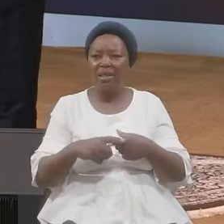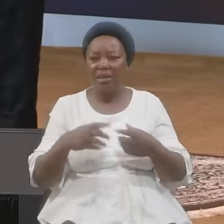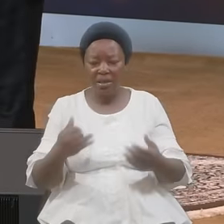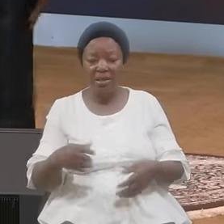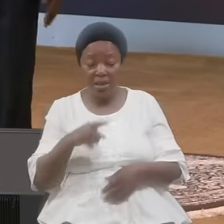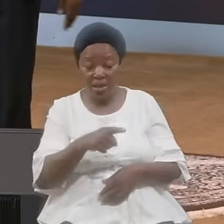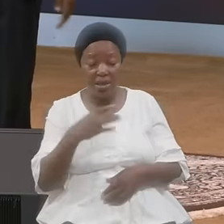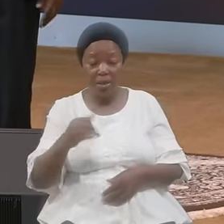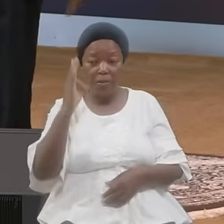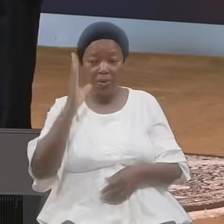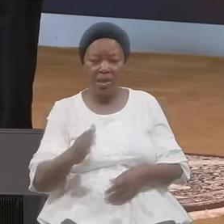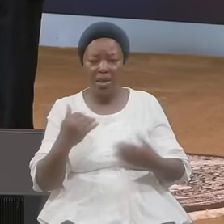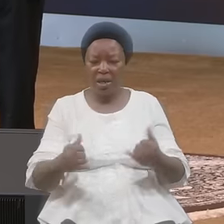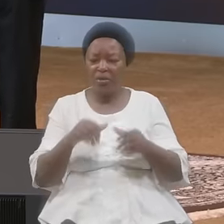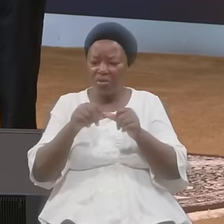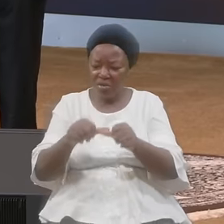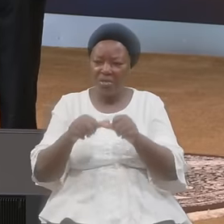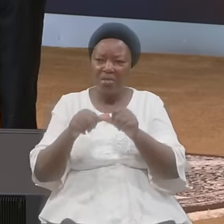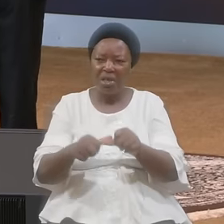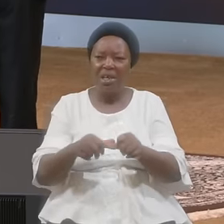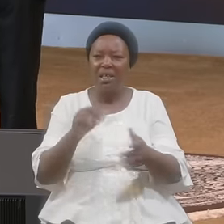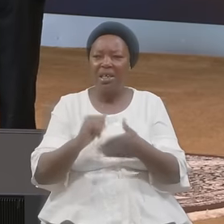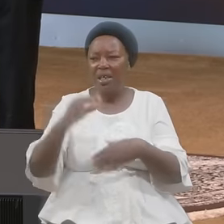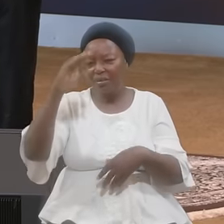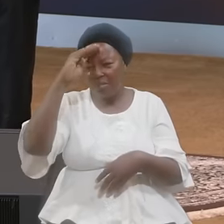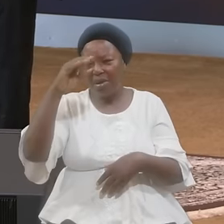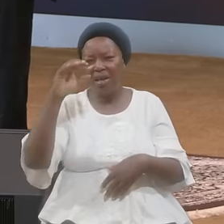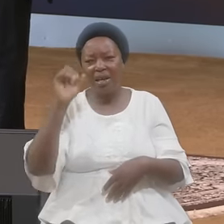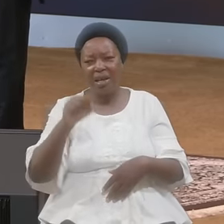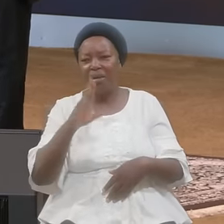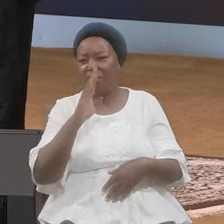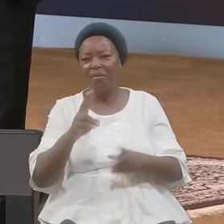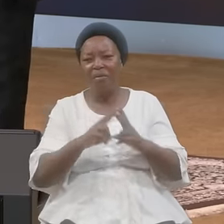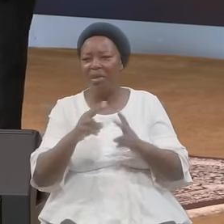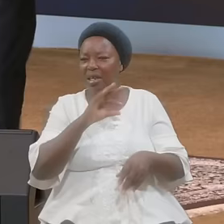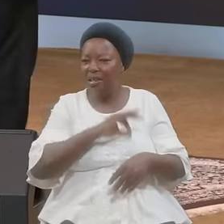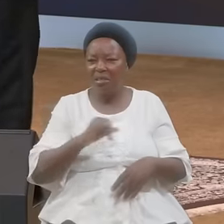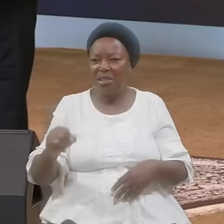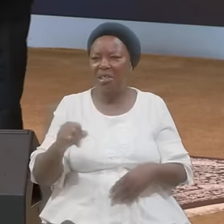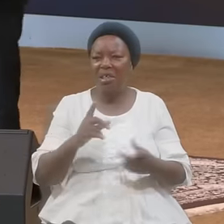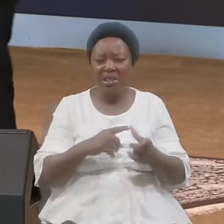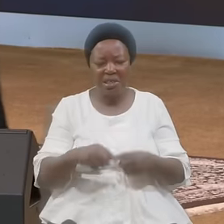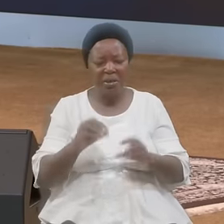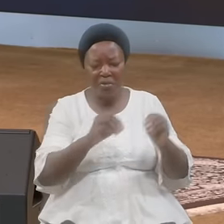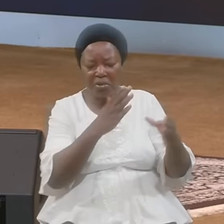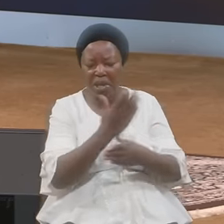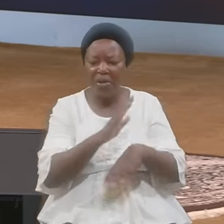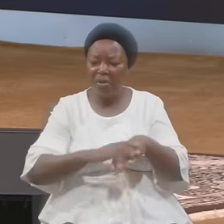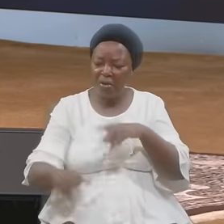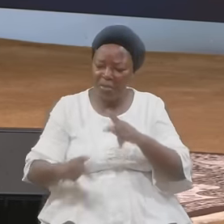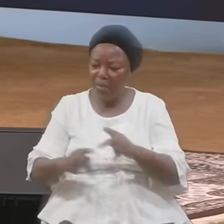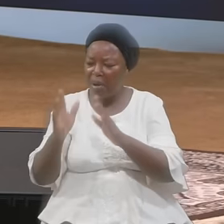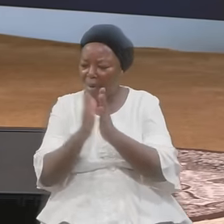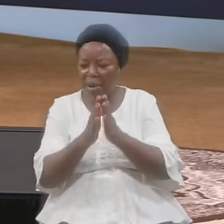Continued The Man Could Be Quite Interesting And He Laid Sent On People And